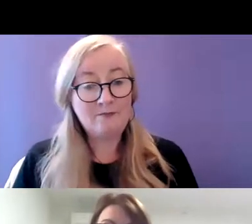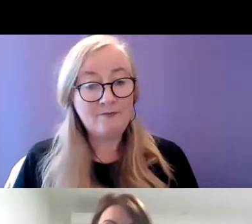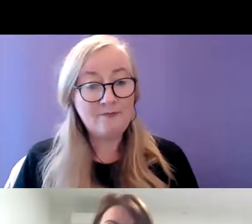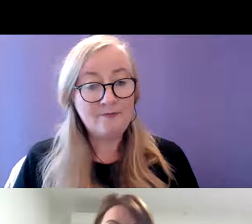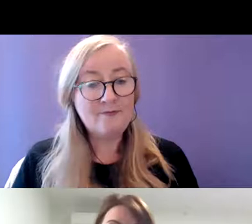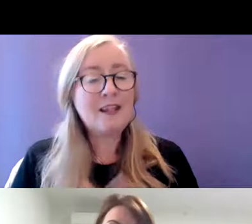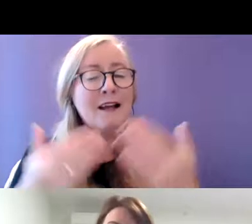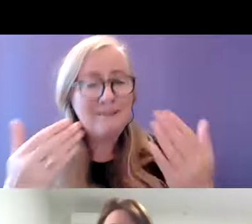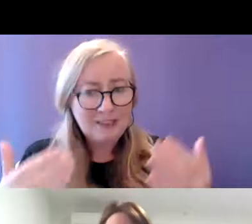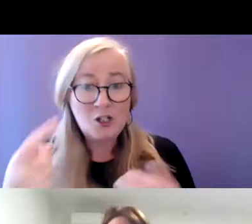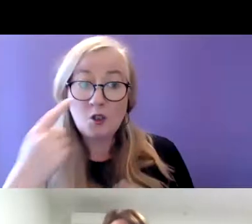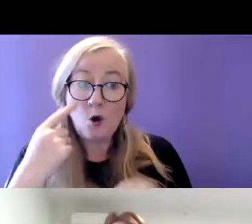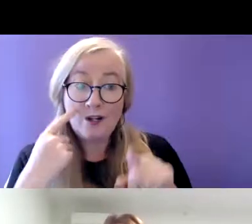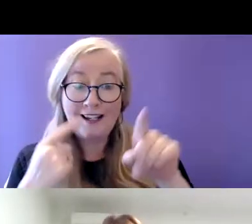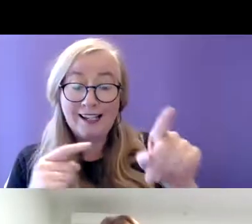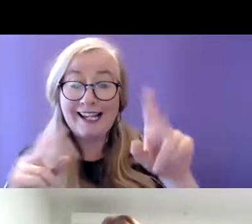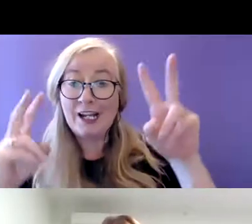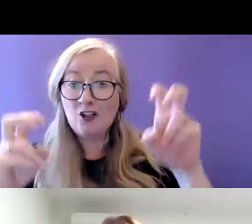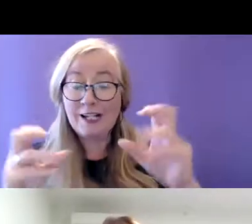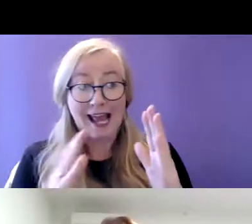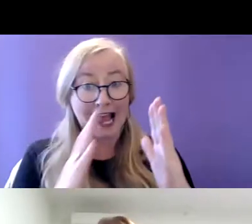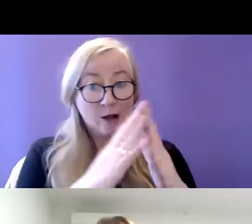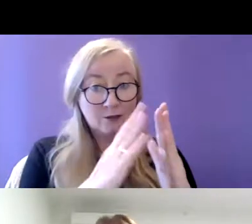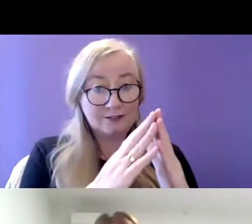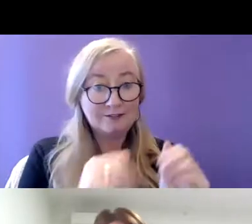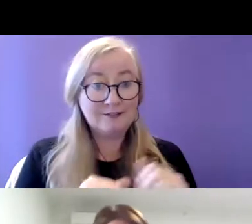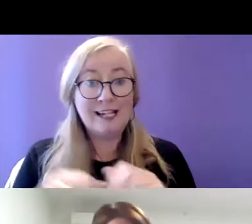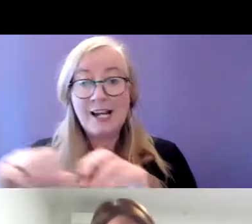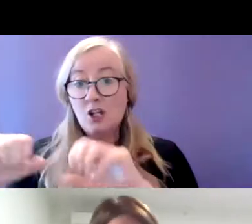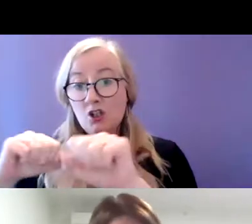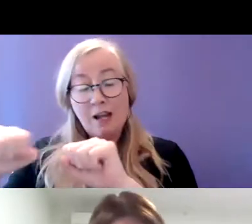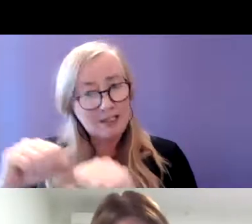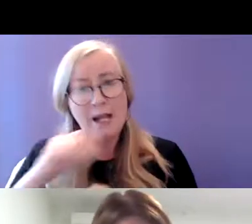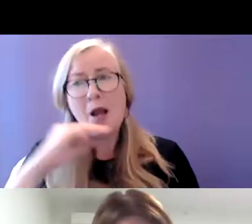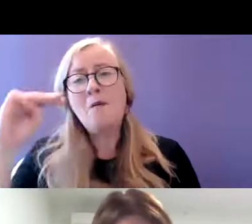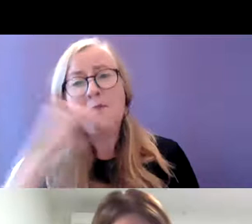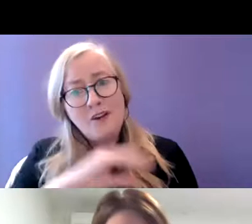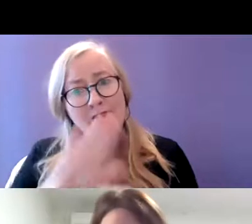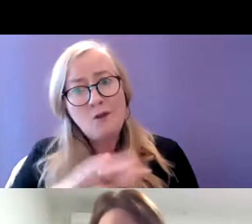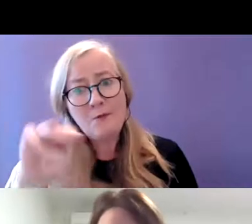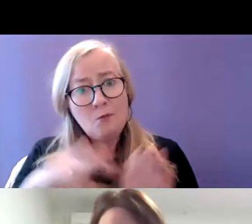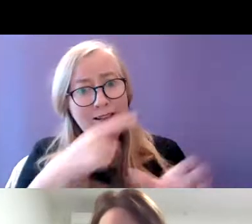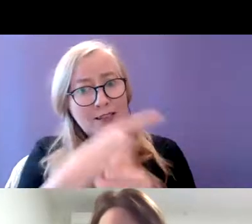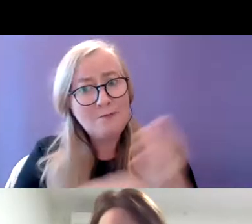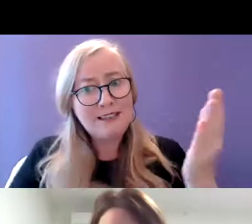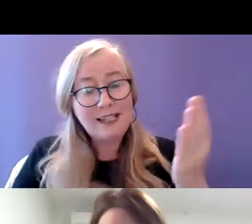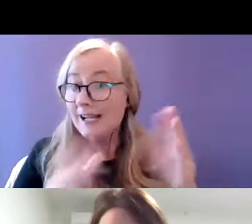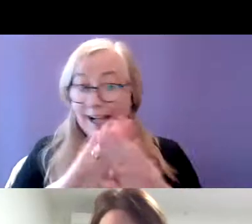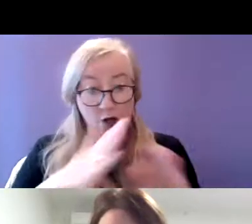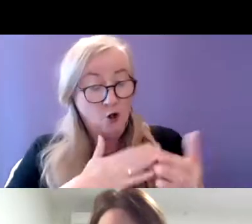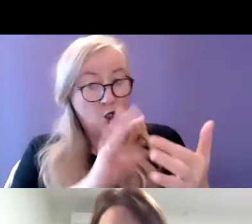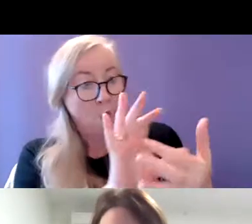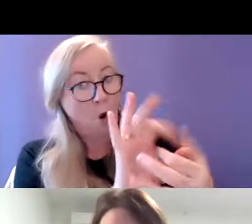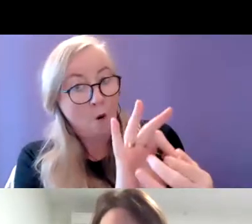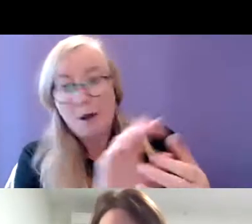And looking at that issue of the house and the service is really important for people with disabilities. So it's not just the home, but it's the